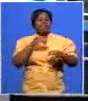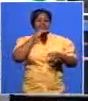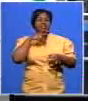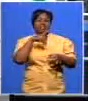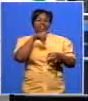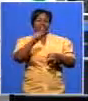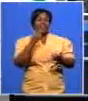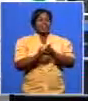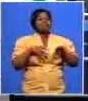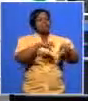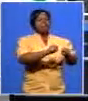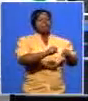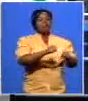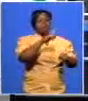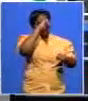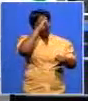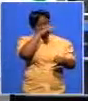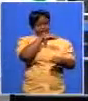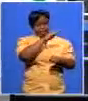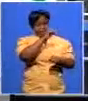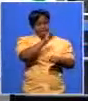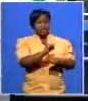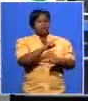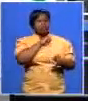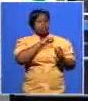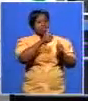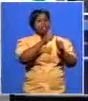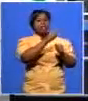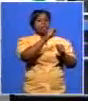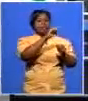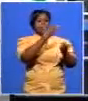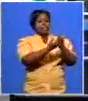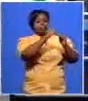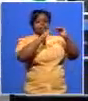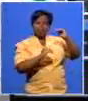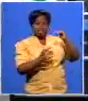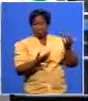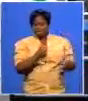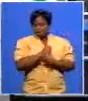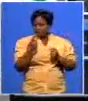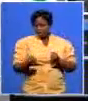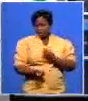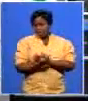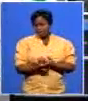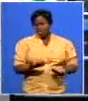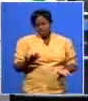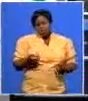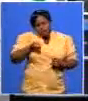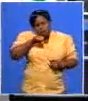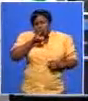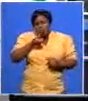took together of course with cope uh to defeat the anc it was the nelson mandela metro and that hasn't happened well we came damn close